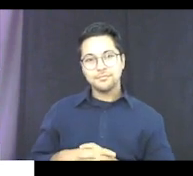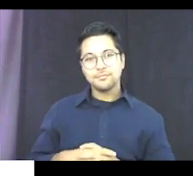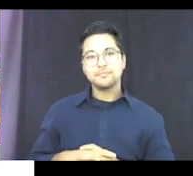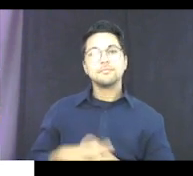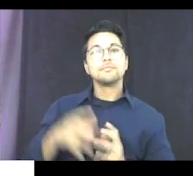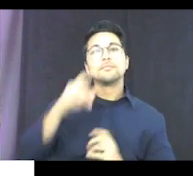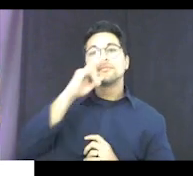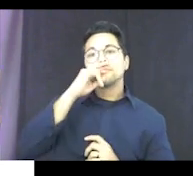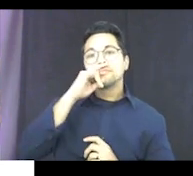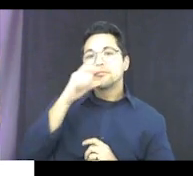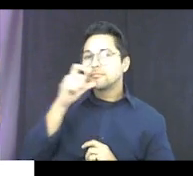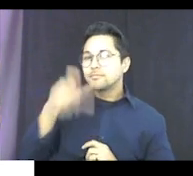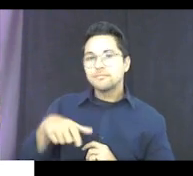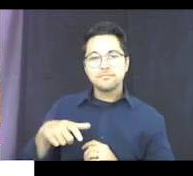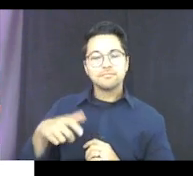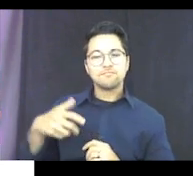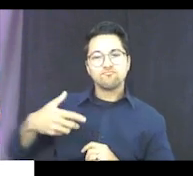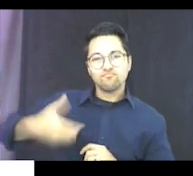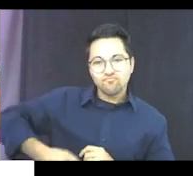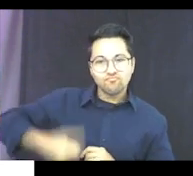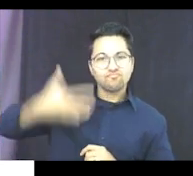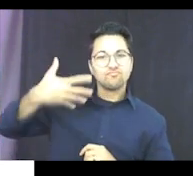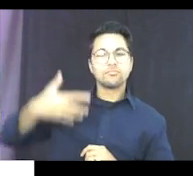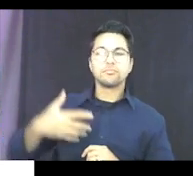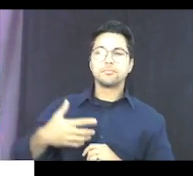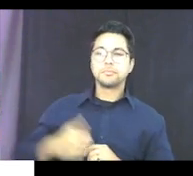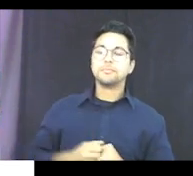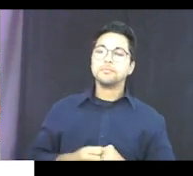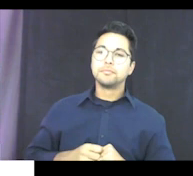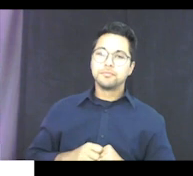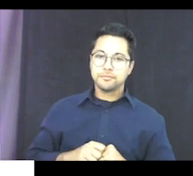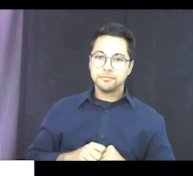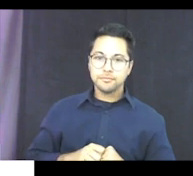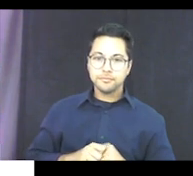So kids don't have to do the gripping back up, they just do the pressing down.